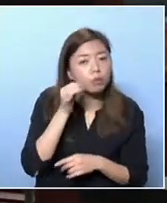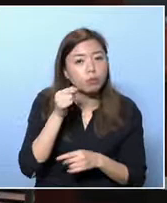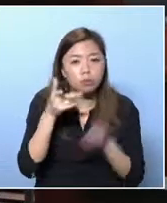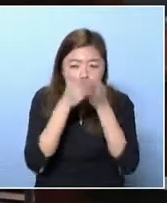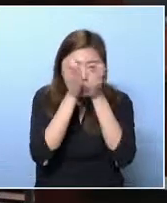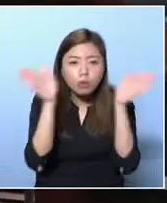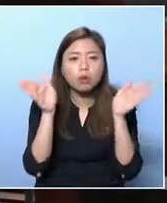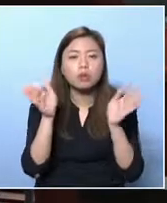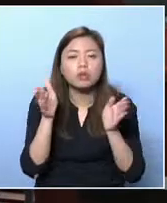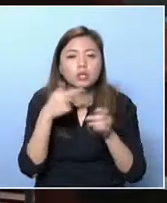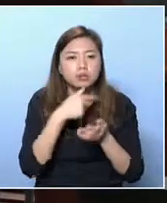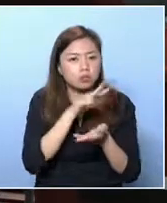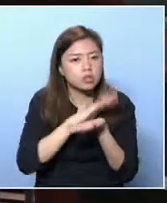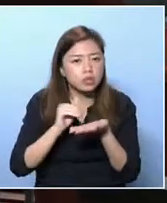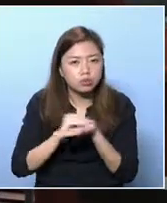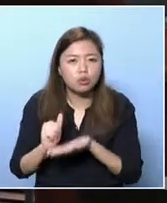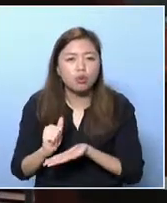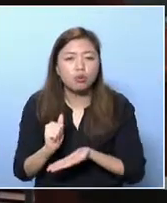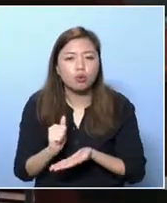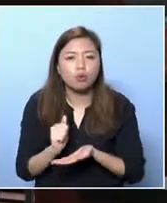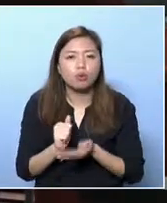action.